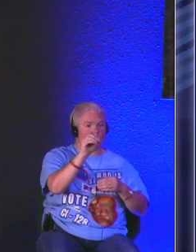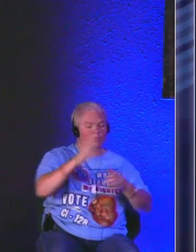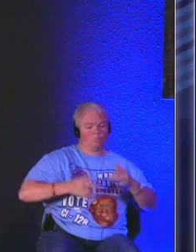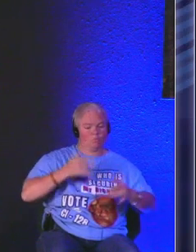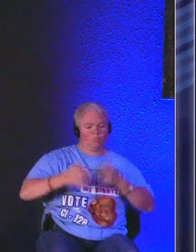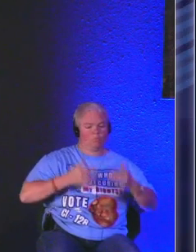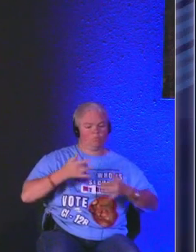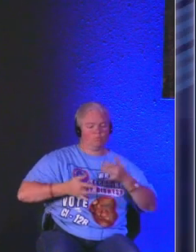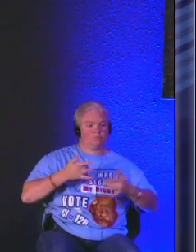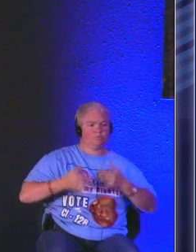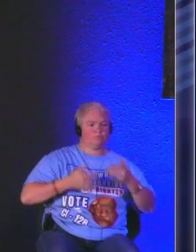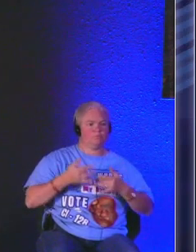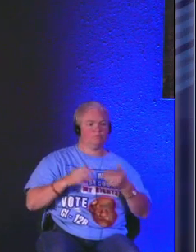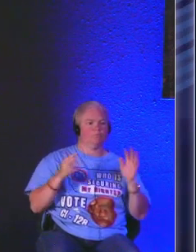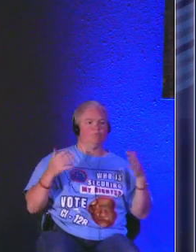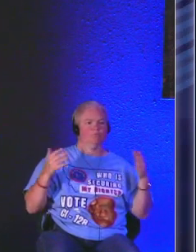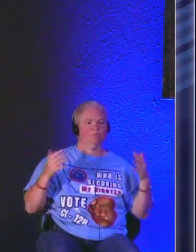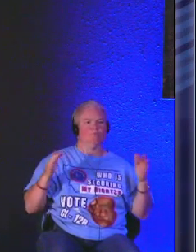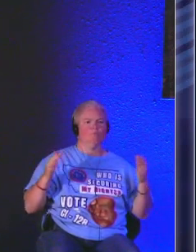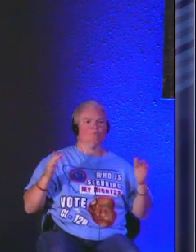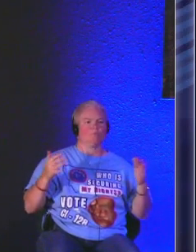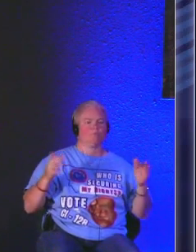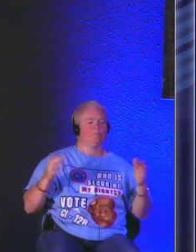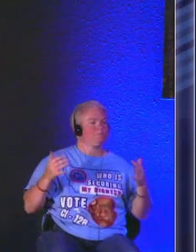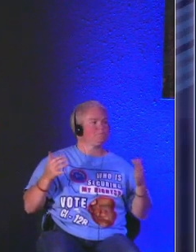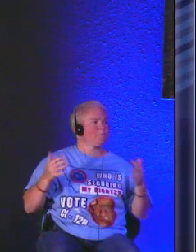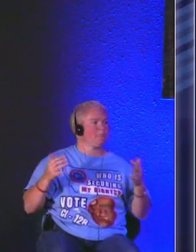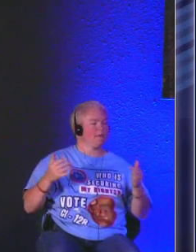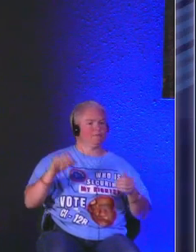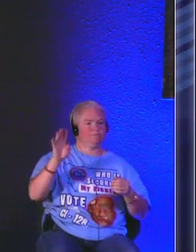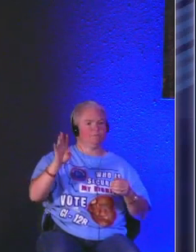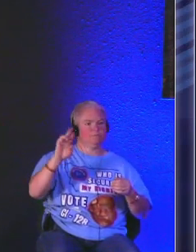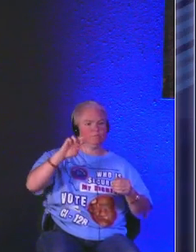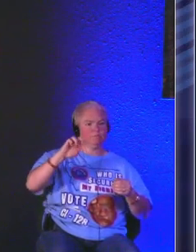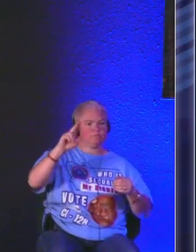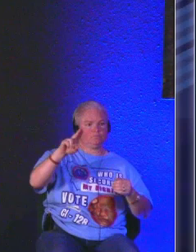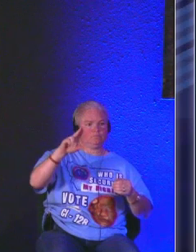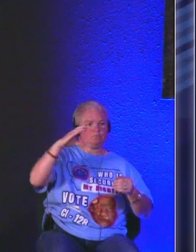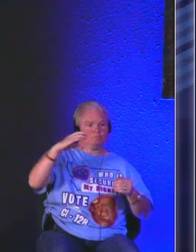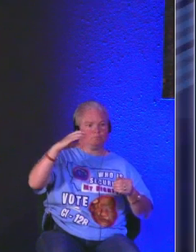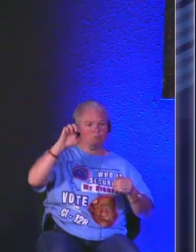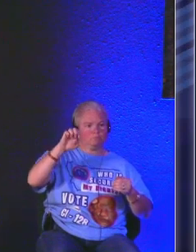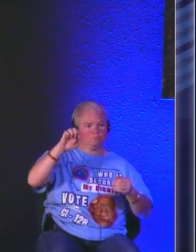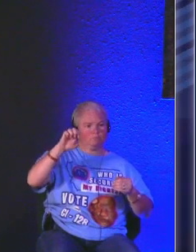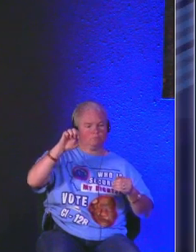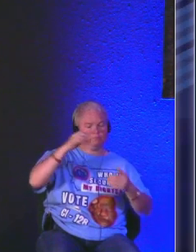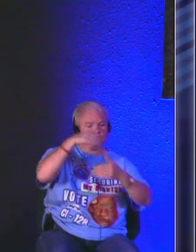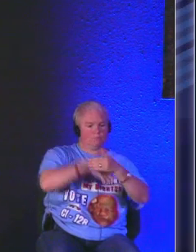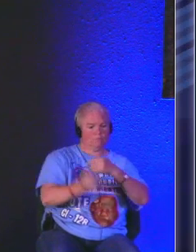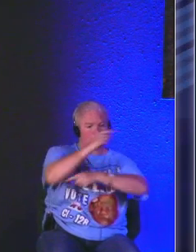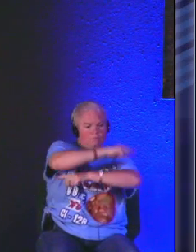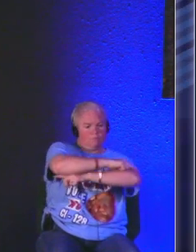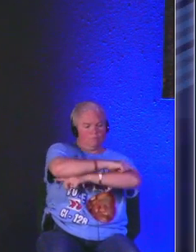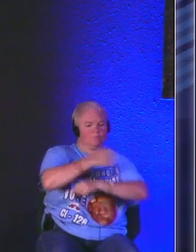exciting that's something to good job good job making it to 70 and then tomorrow